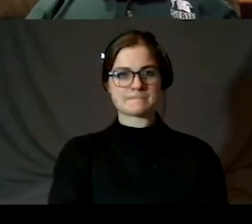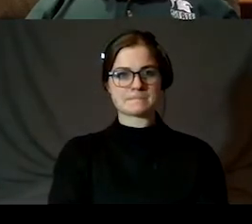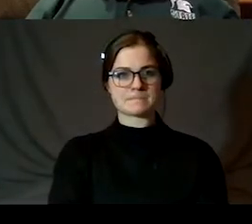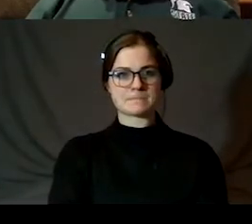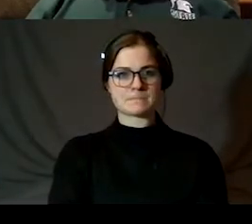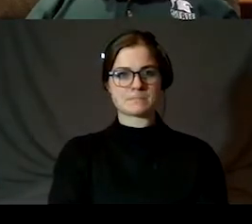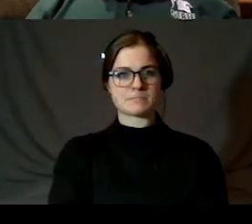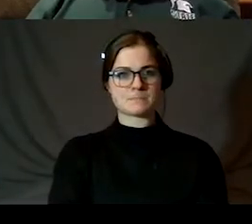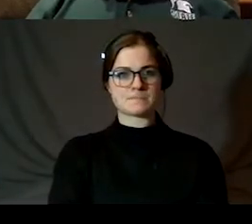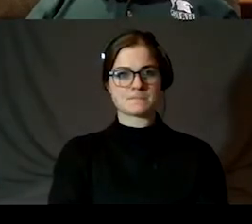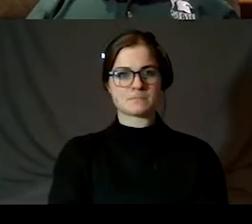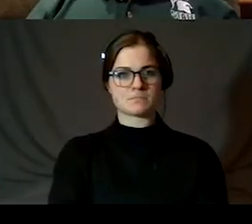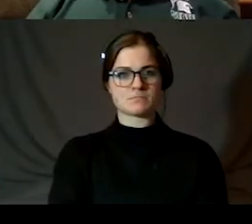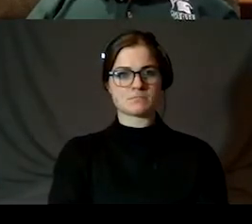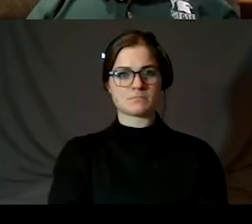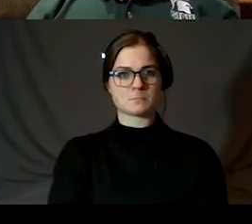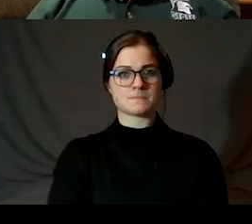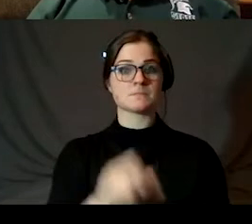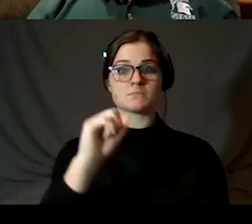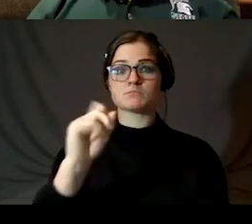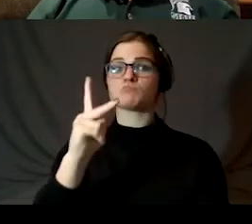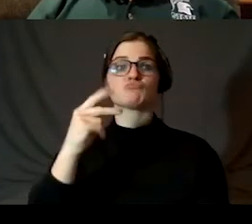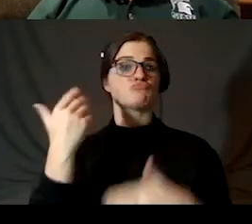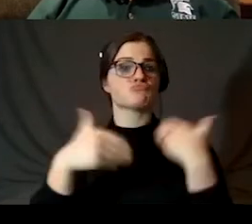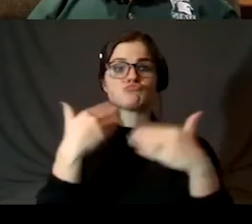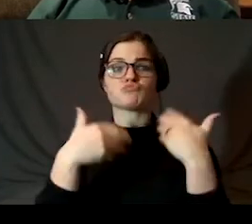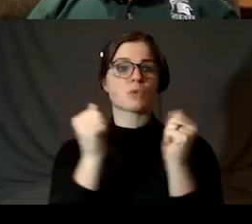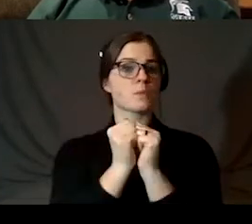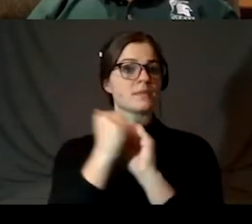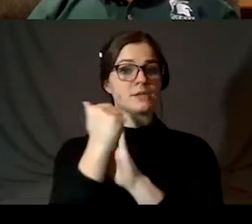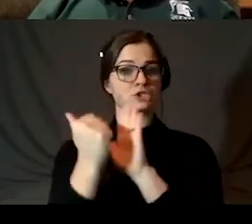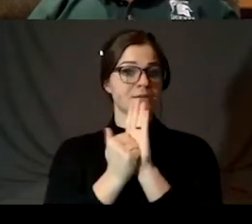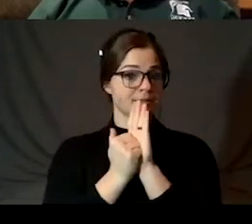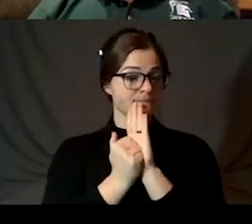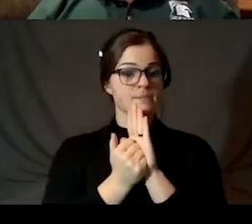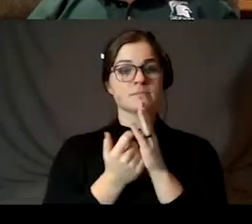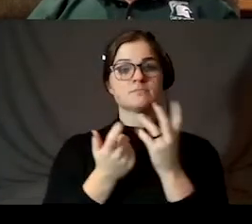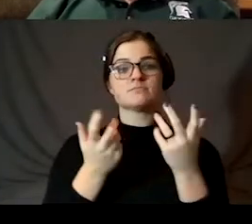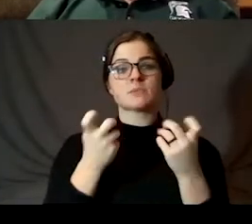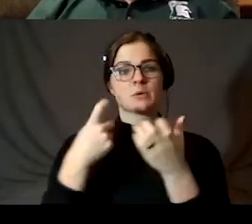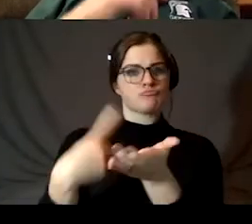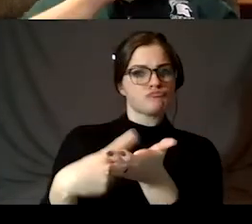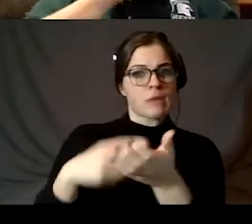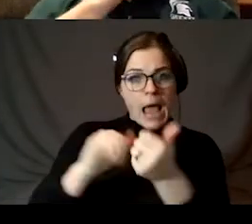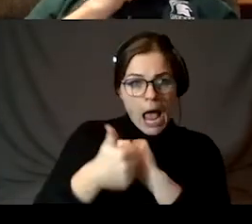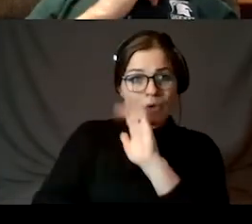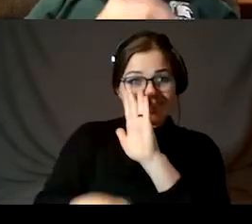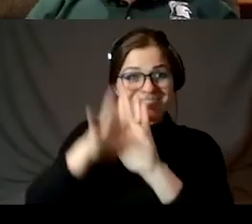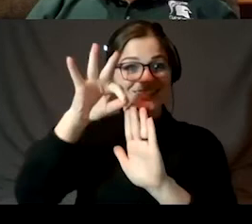All right. So continuing on with our agenda, I was going to talk about how these discoveries were made.